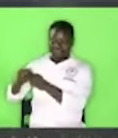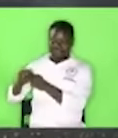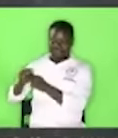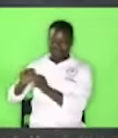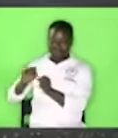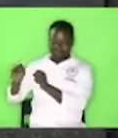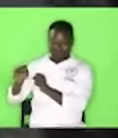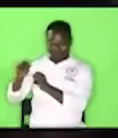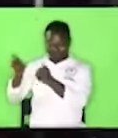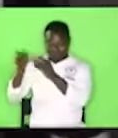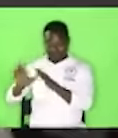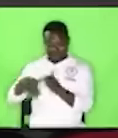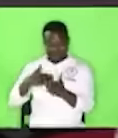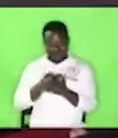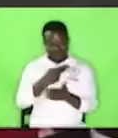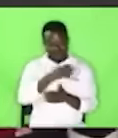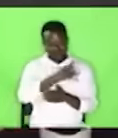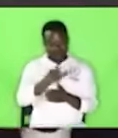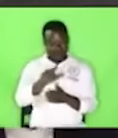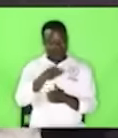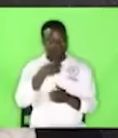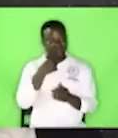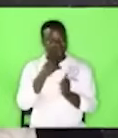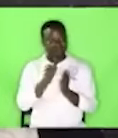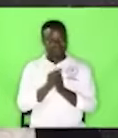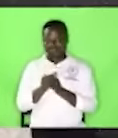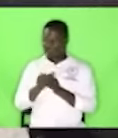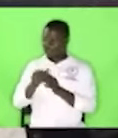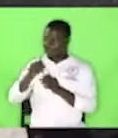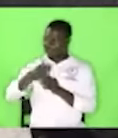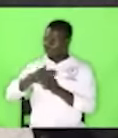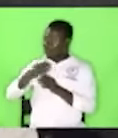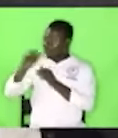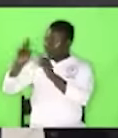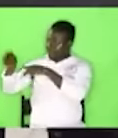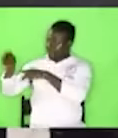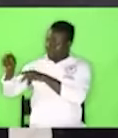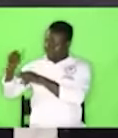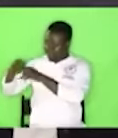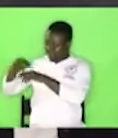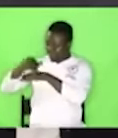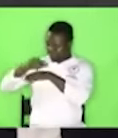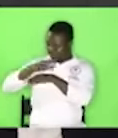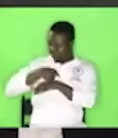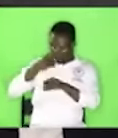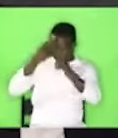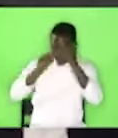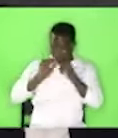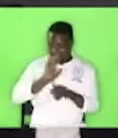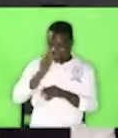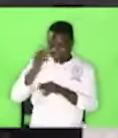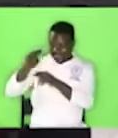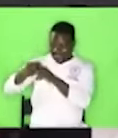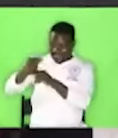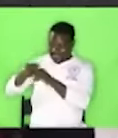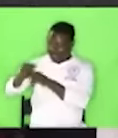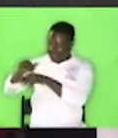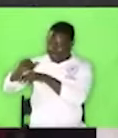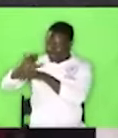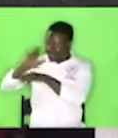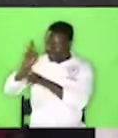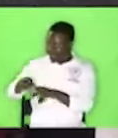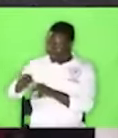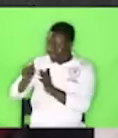driver, he gets to the hall, and he says that so-so and so sent me. And because he's carrying a name, they